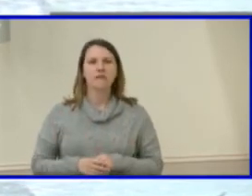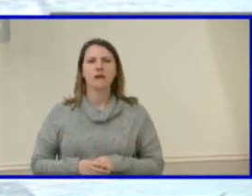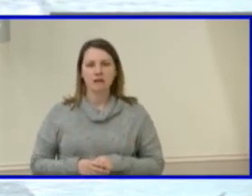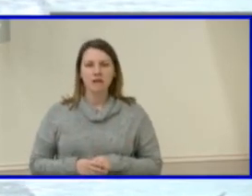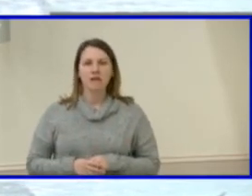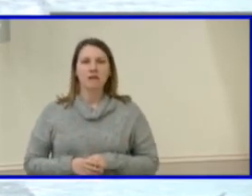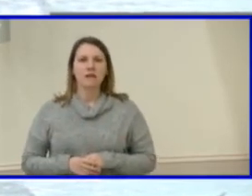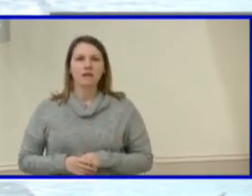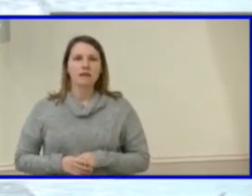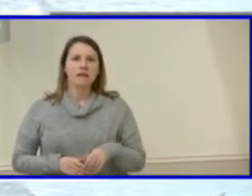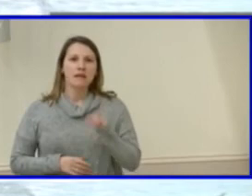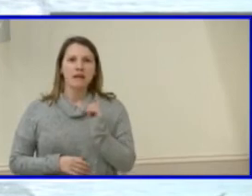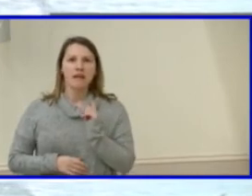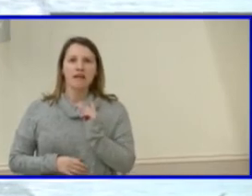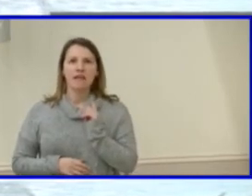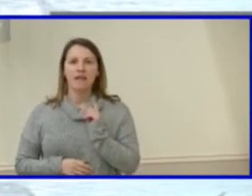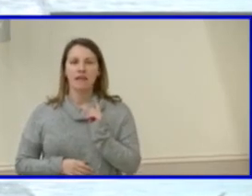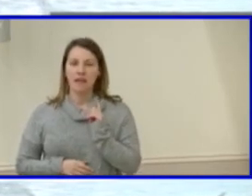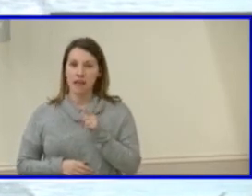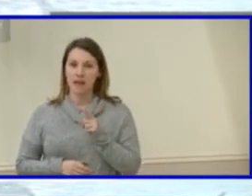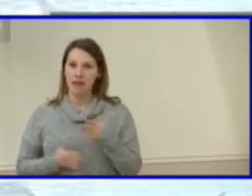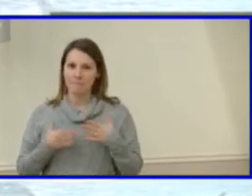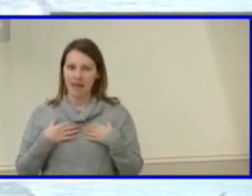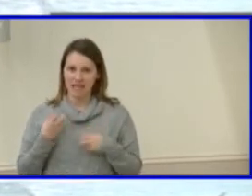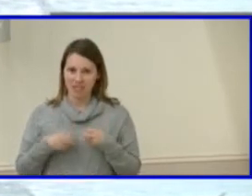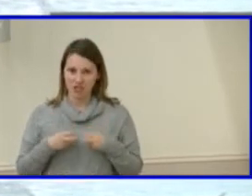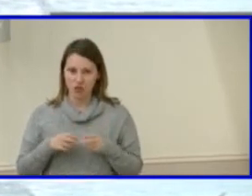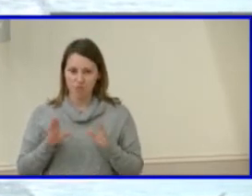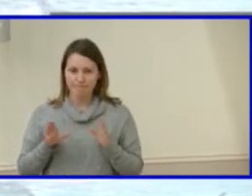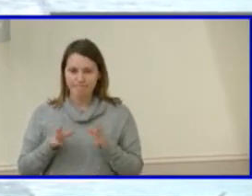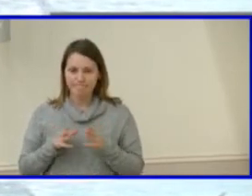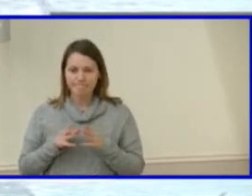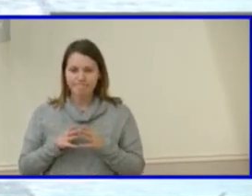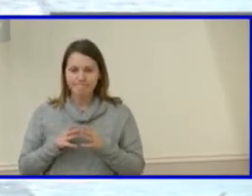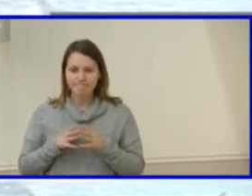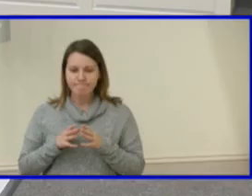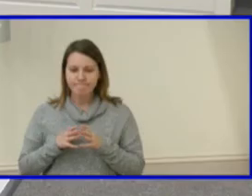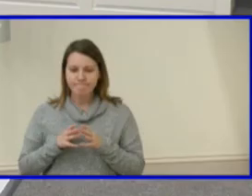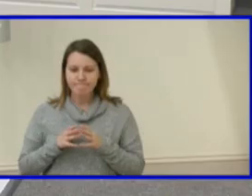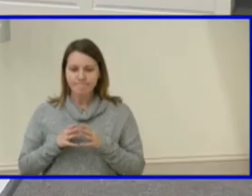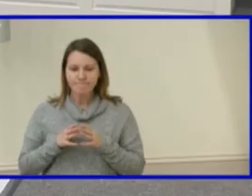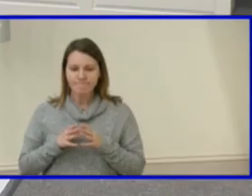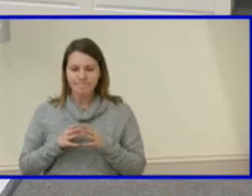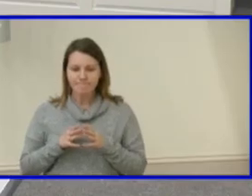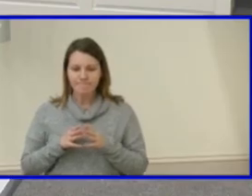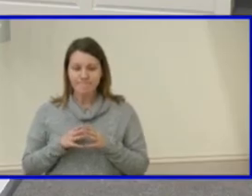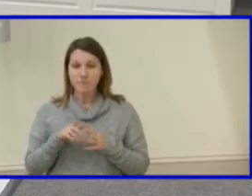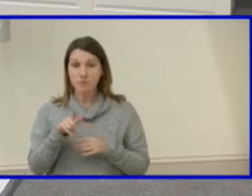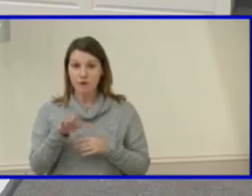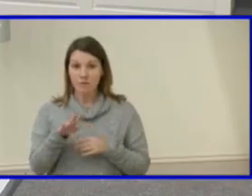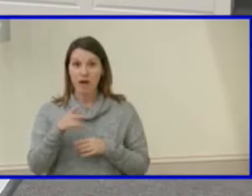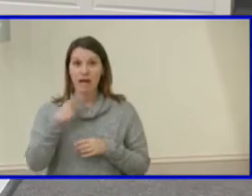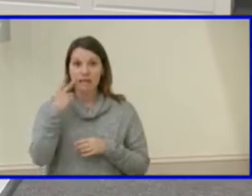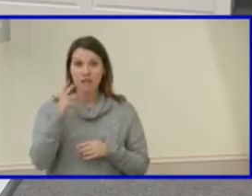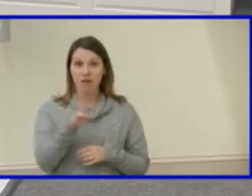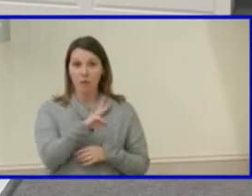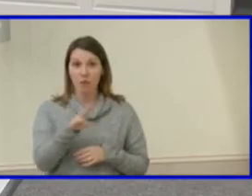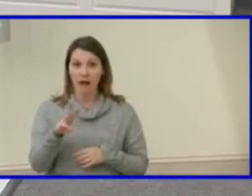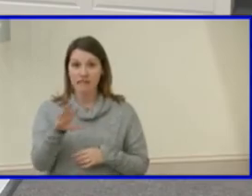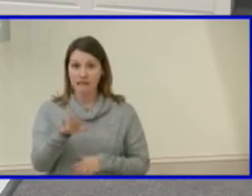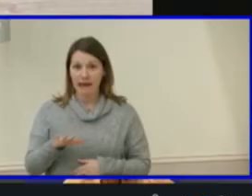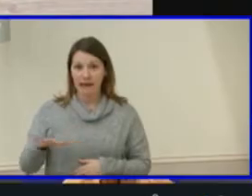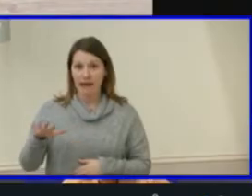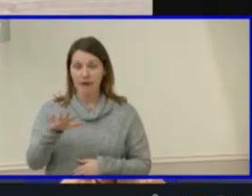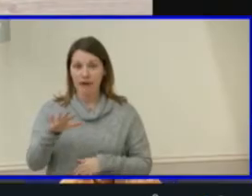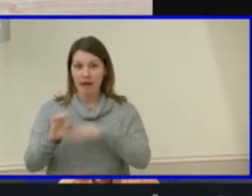This is my issue. We have on fiscal year 24, the west area elementary